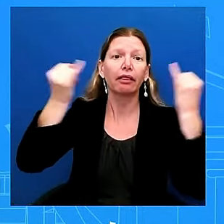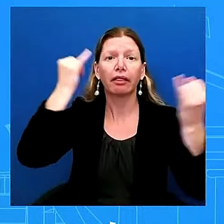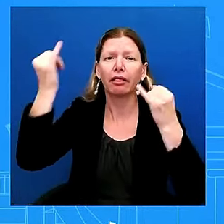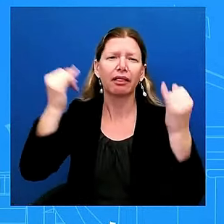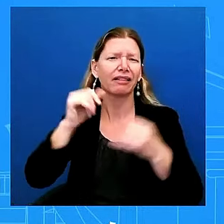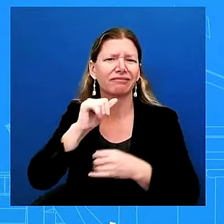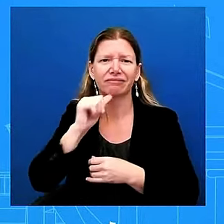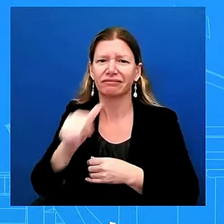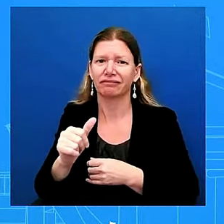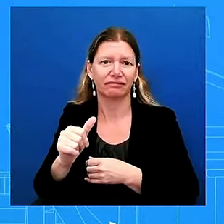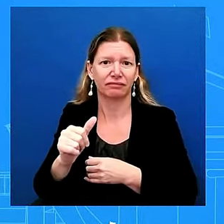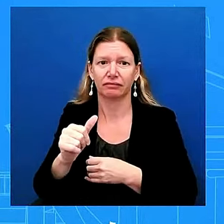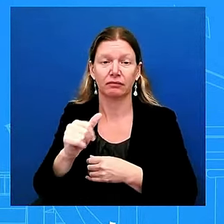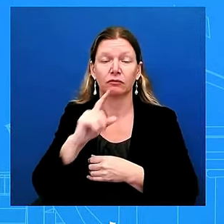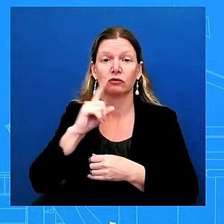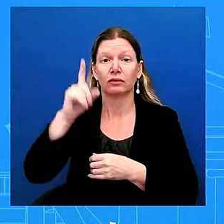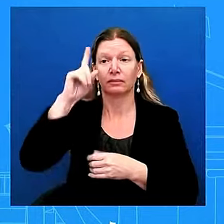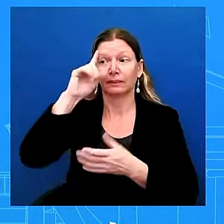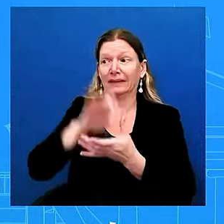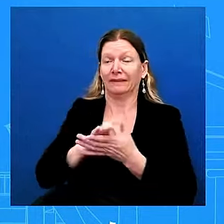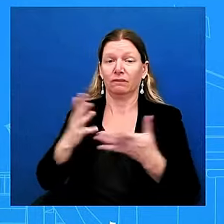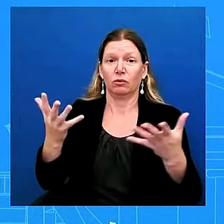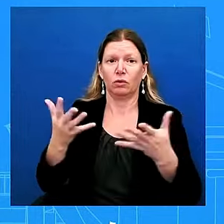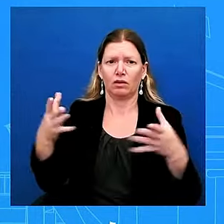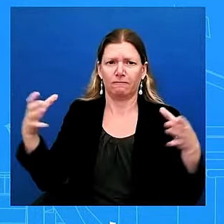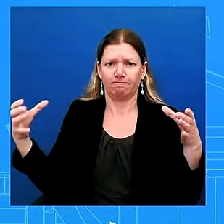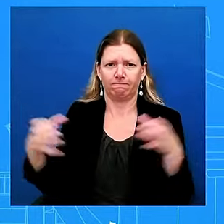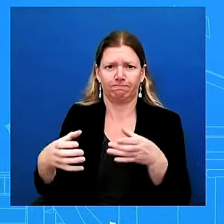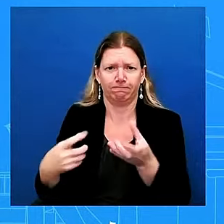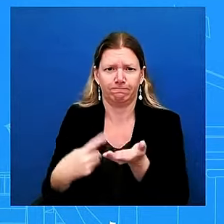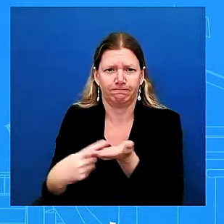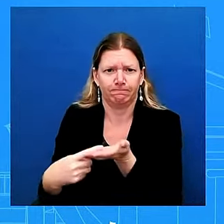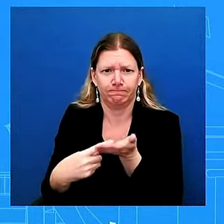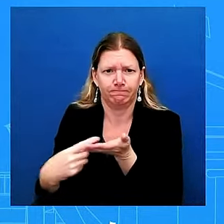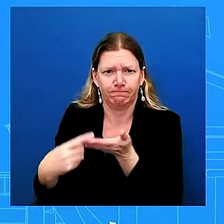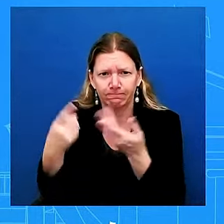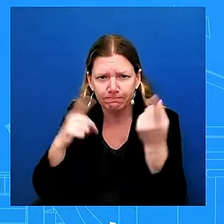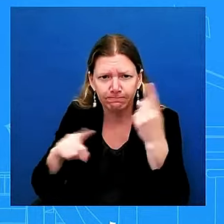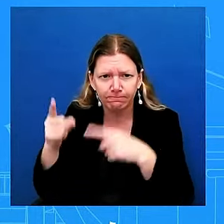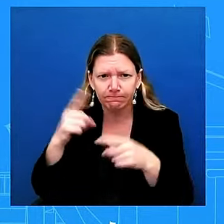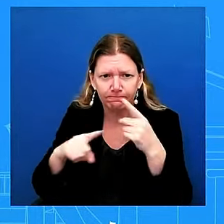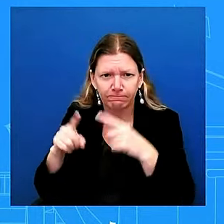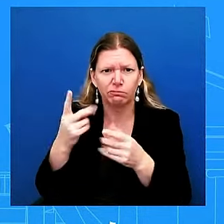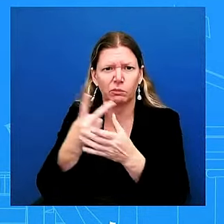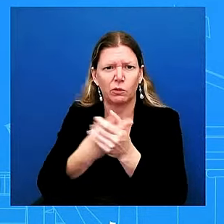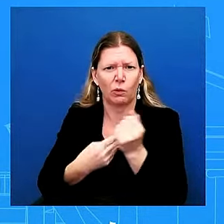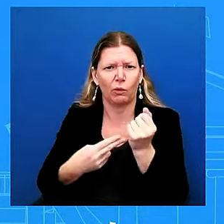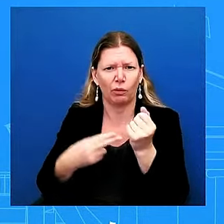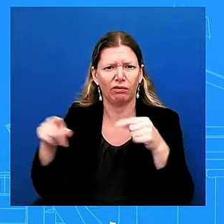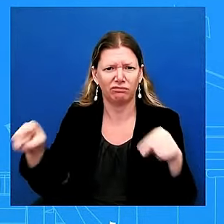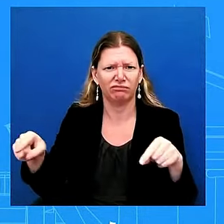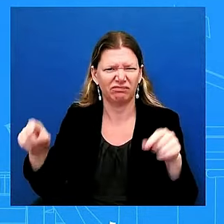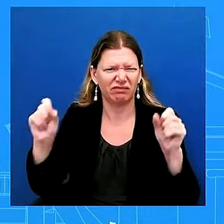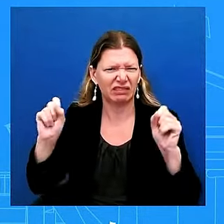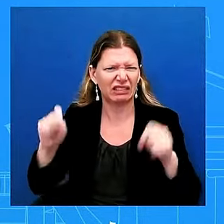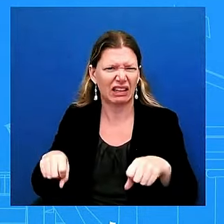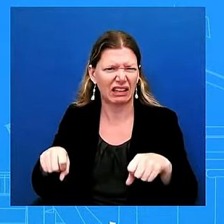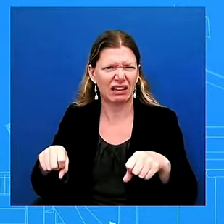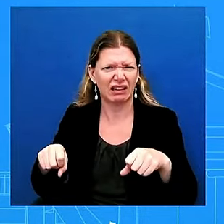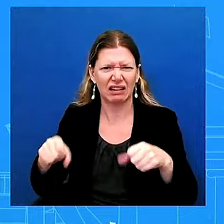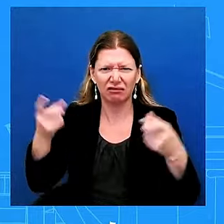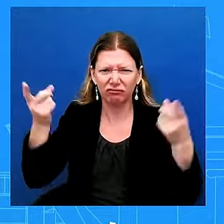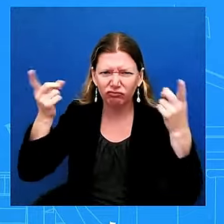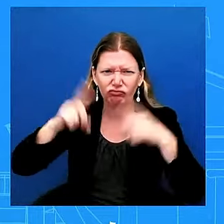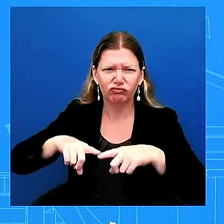and get to an agreement a fair agreement there have been any progress in those conversations i just don't have anything else to share here gotcha yeah a separate topic